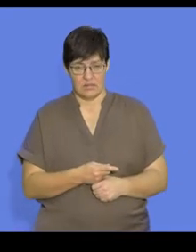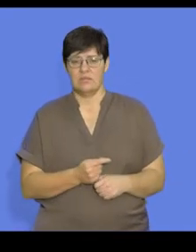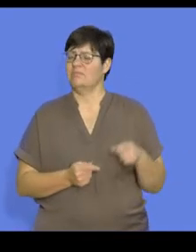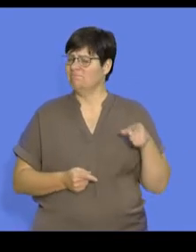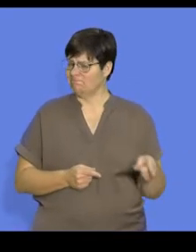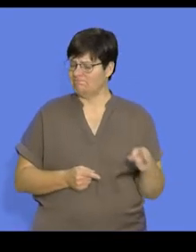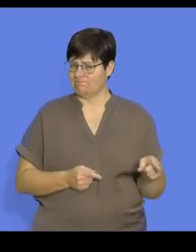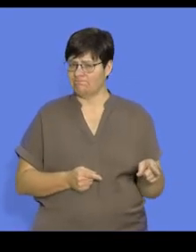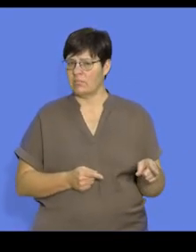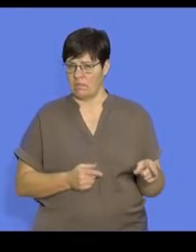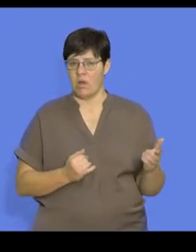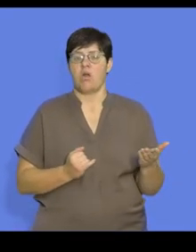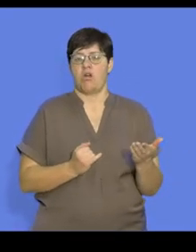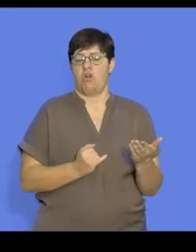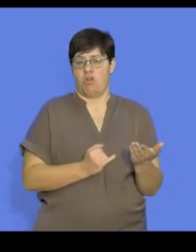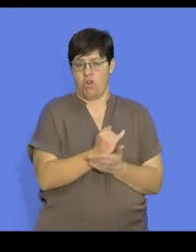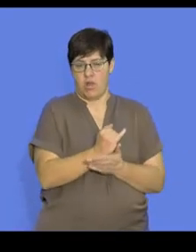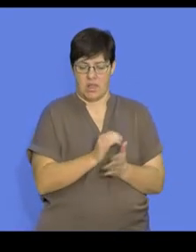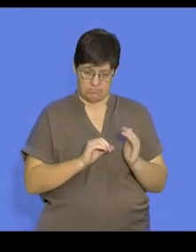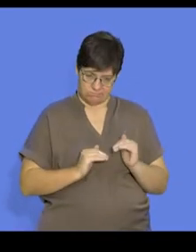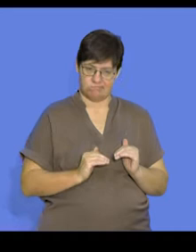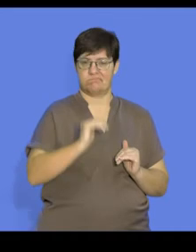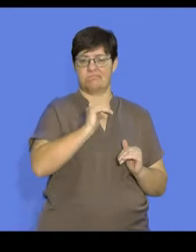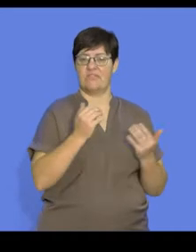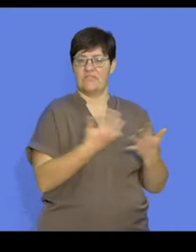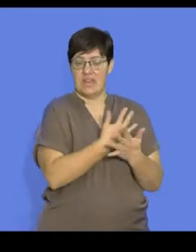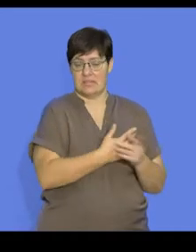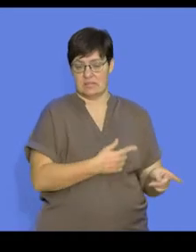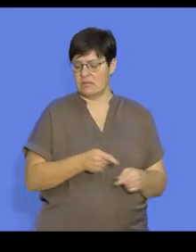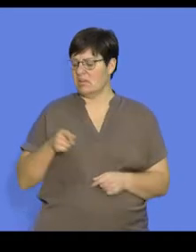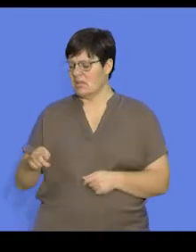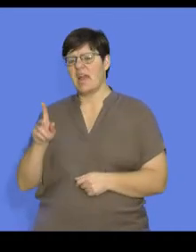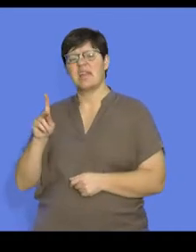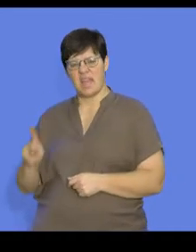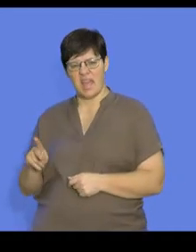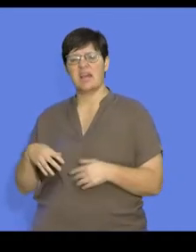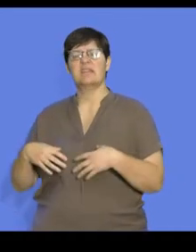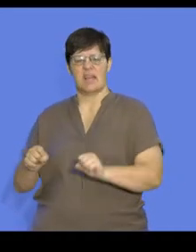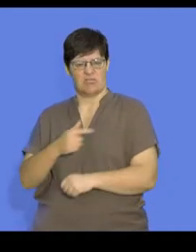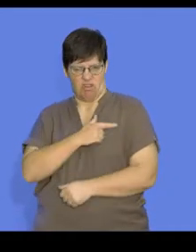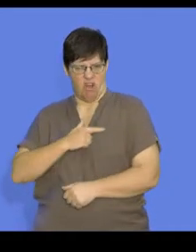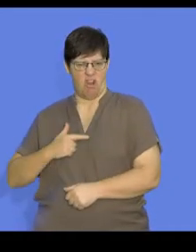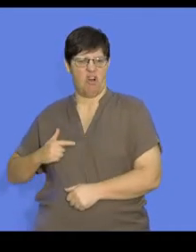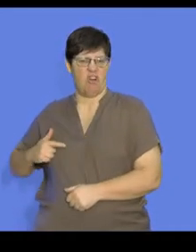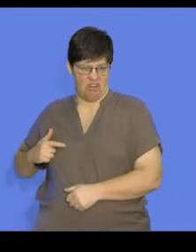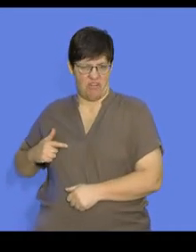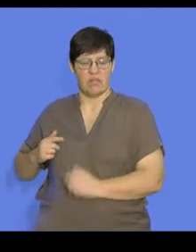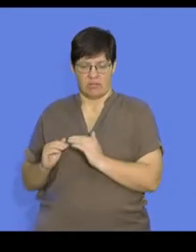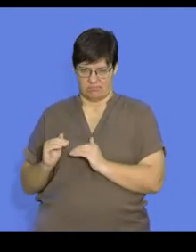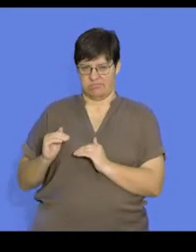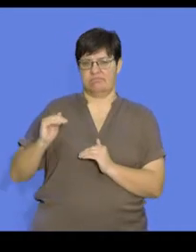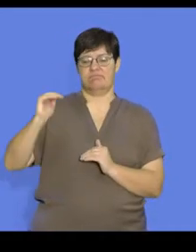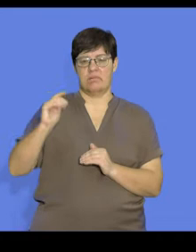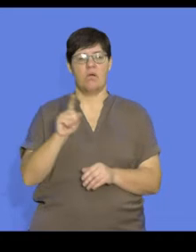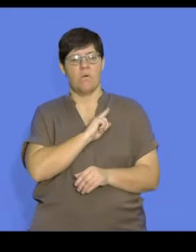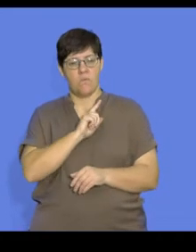they generally have an early age at which they mature. However, K strategy individuals tend to mature much later. And that's linked to